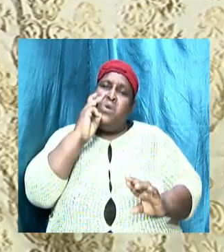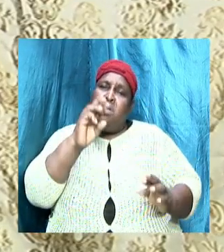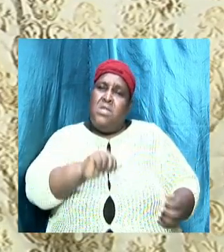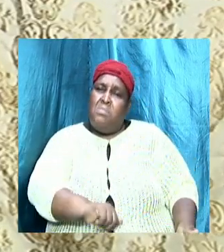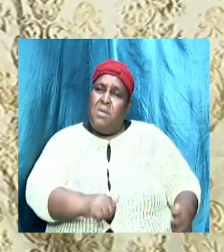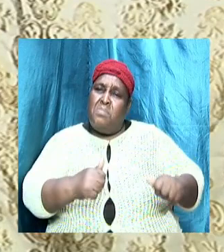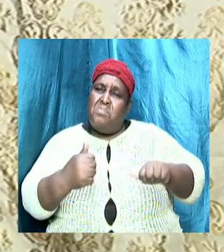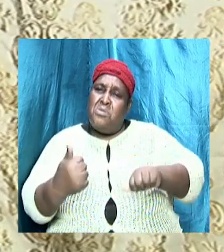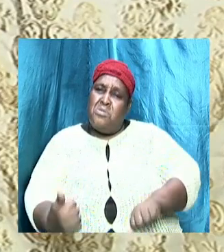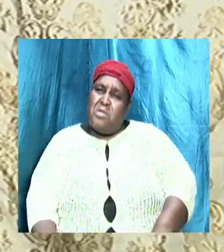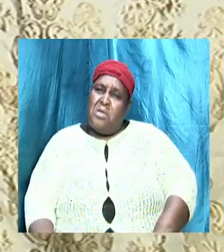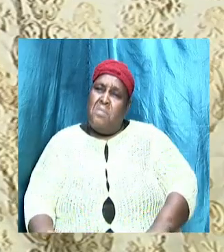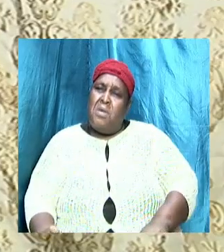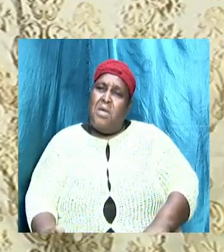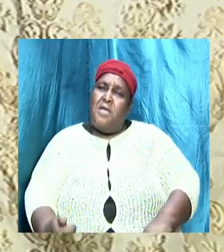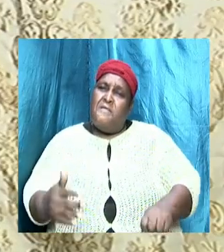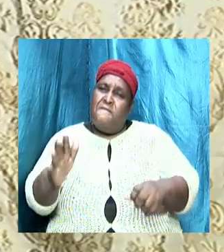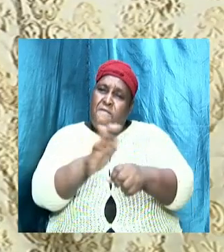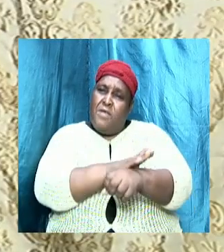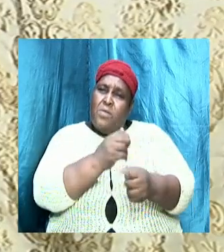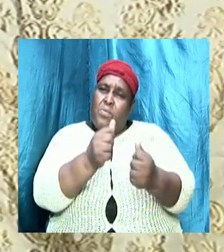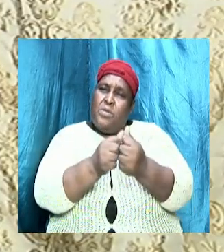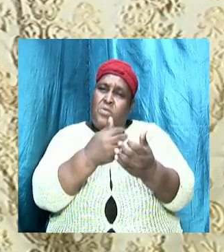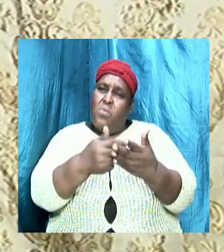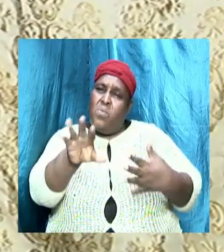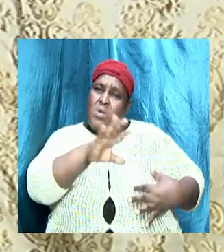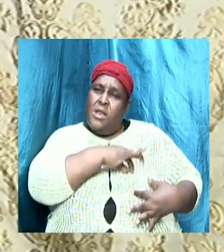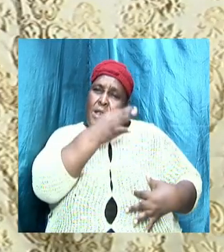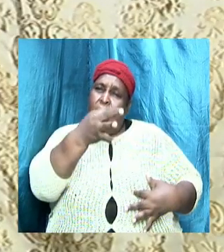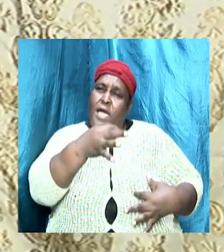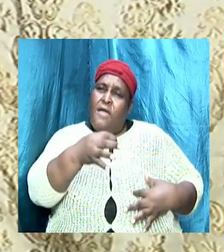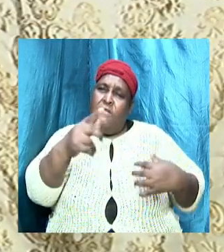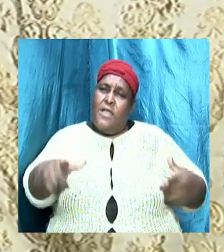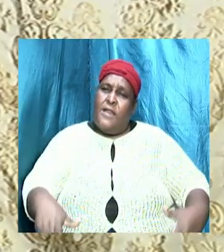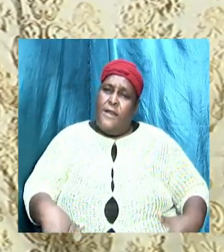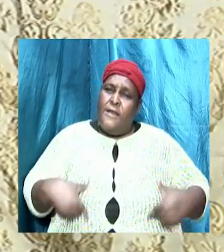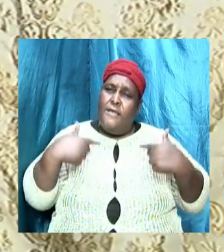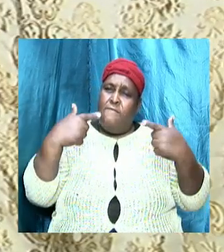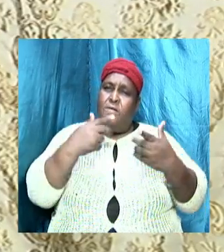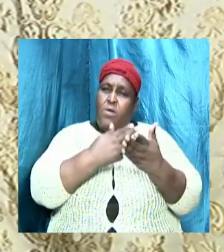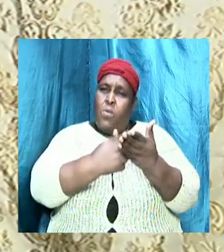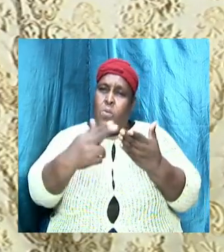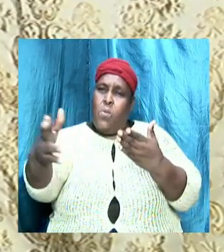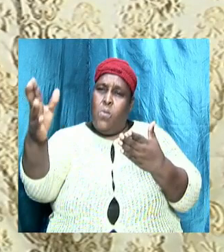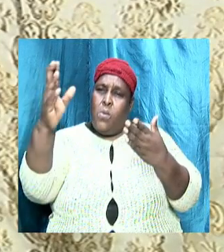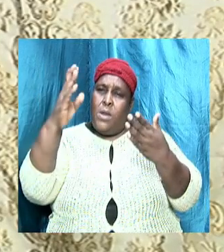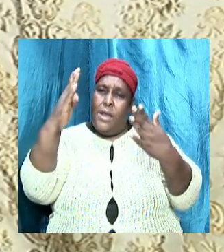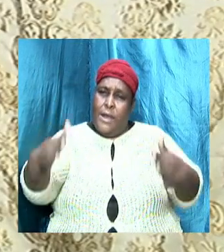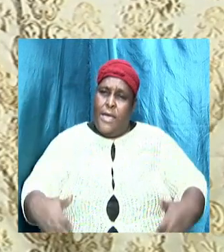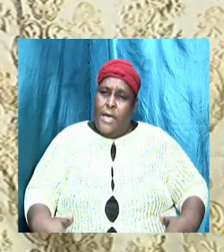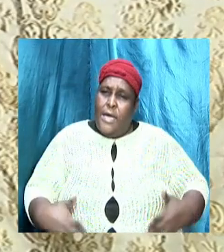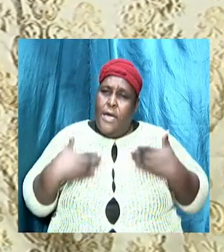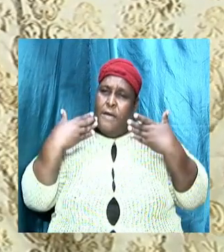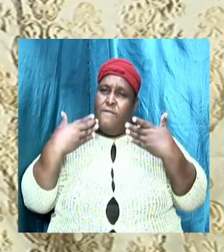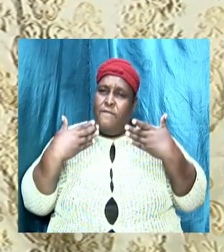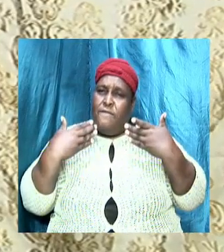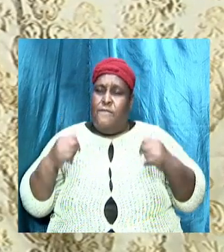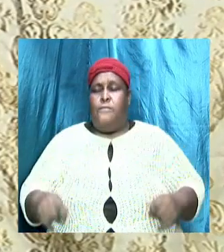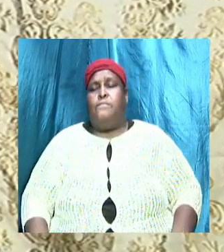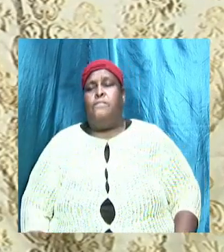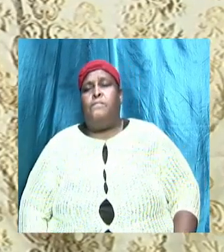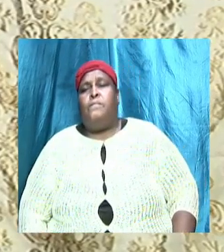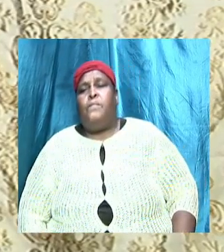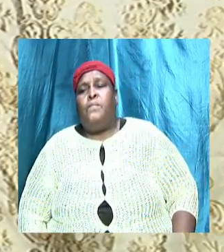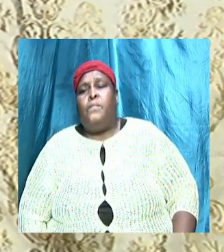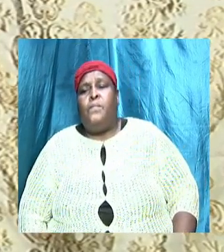repentance and water baptism but Jude talk about contending for the faith which was the same thing that was preached